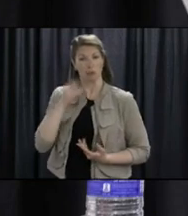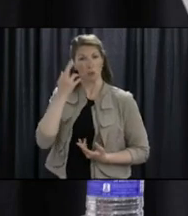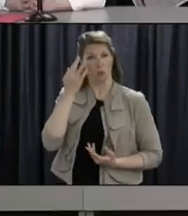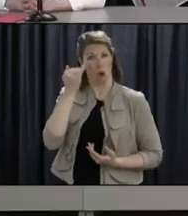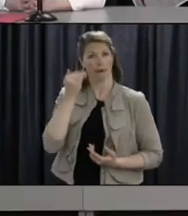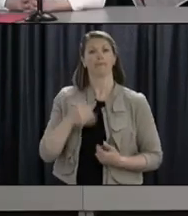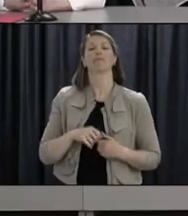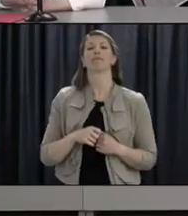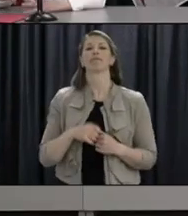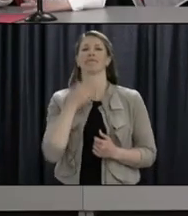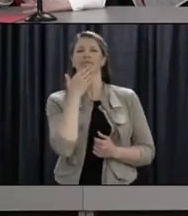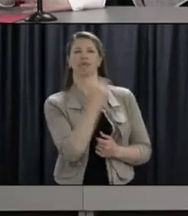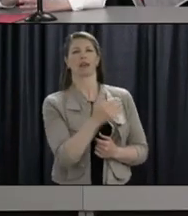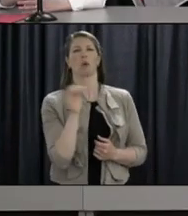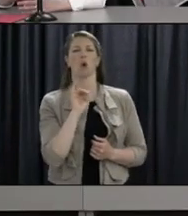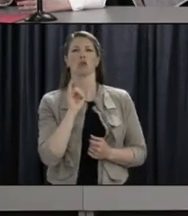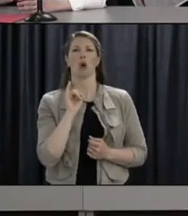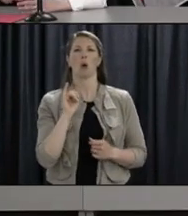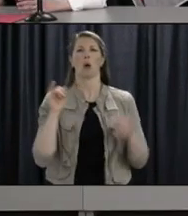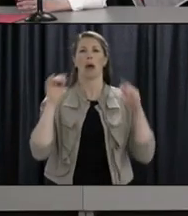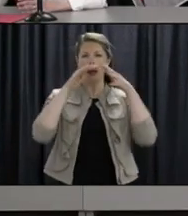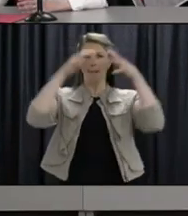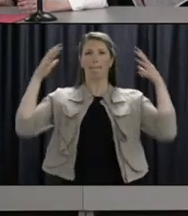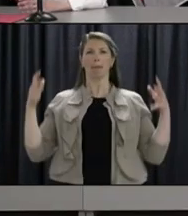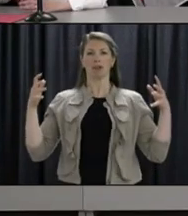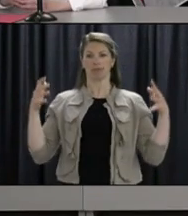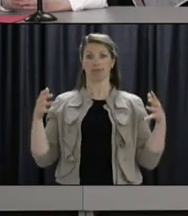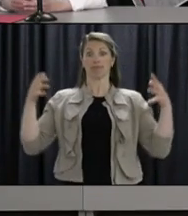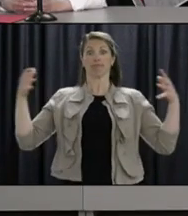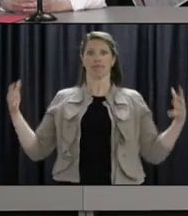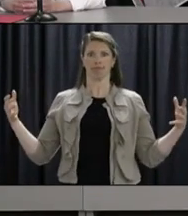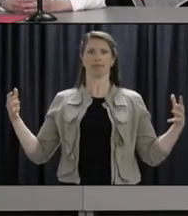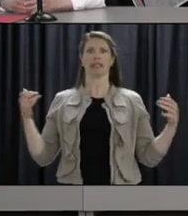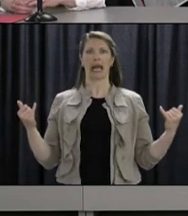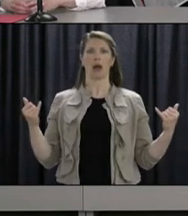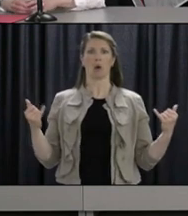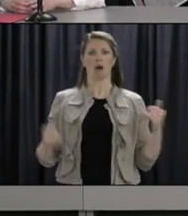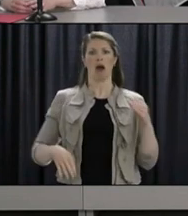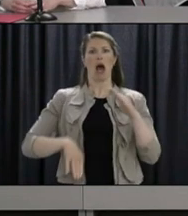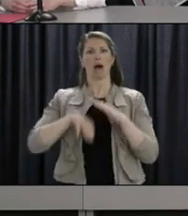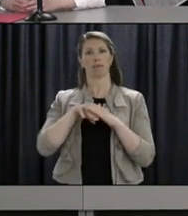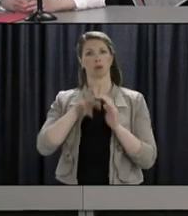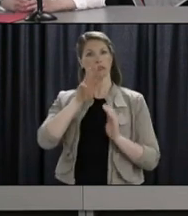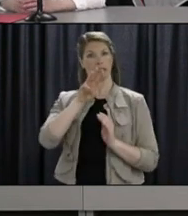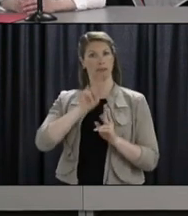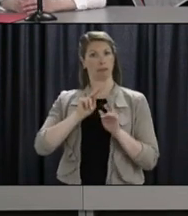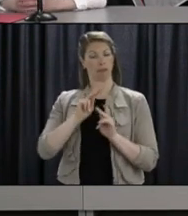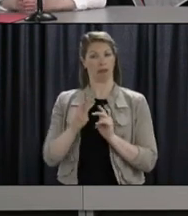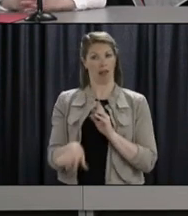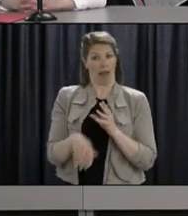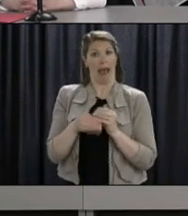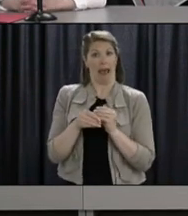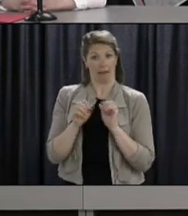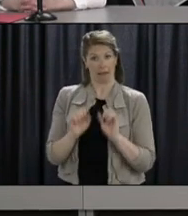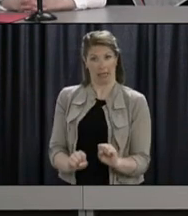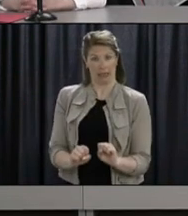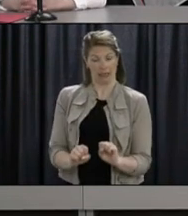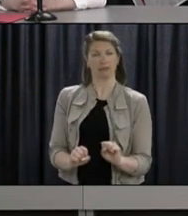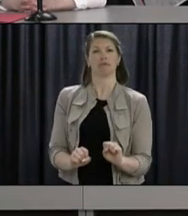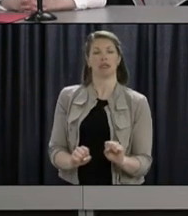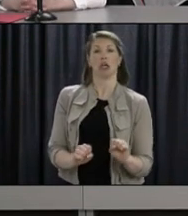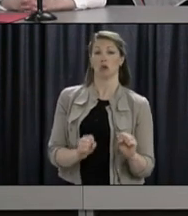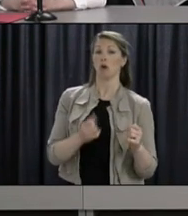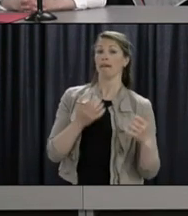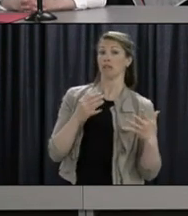And I just want to touch on the expansion of the bubble here, maybe to clarify for people. In terms of expanding your bubble,